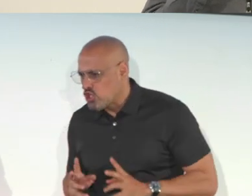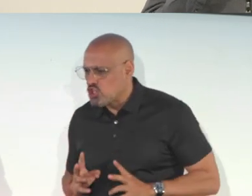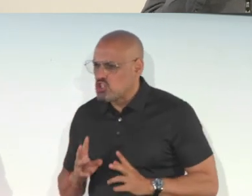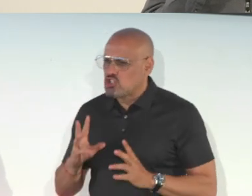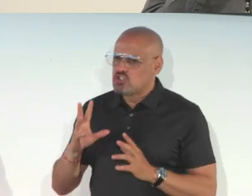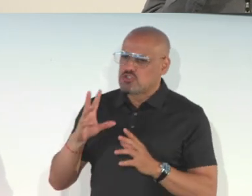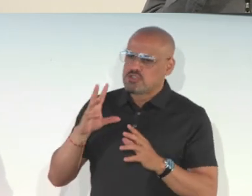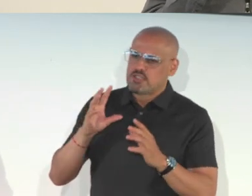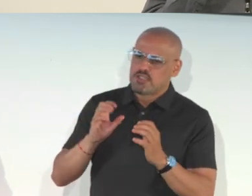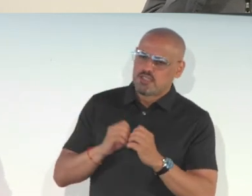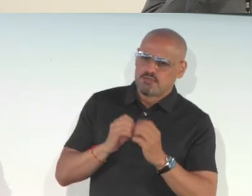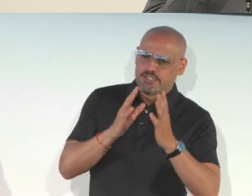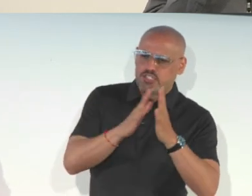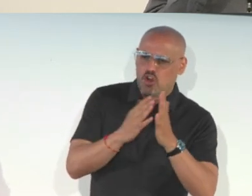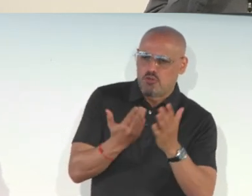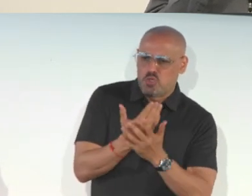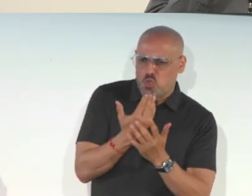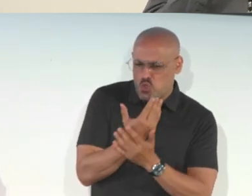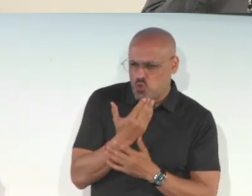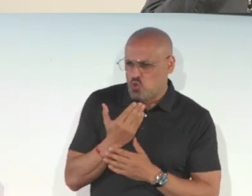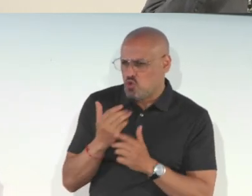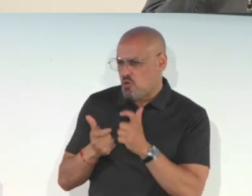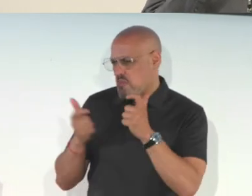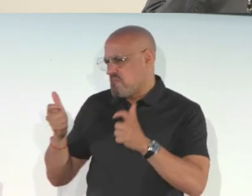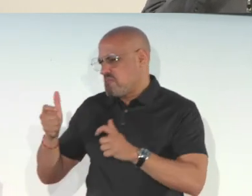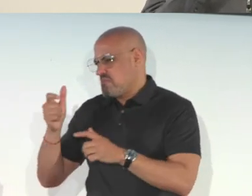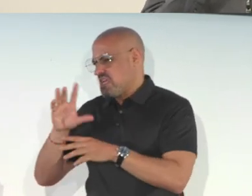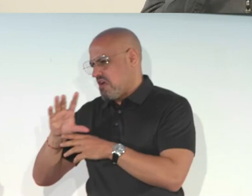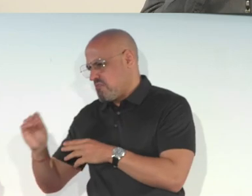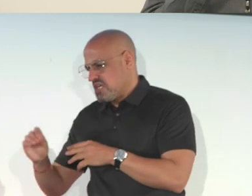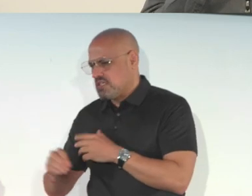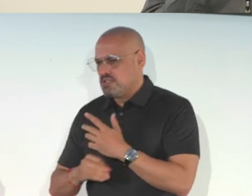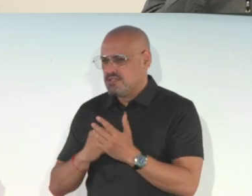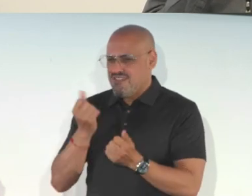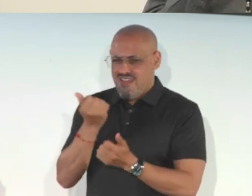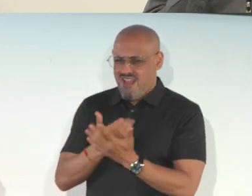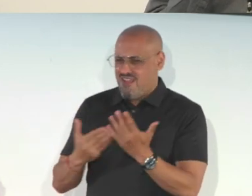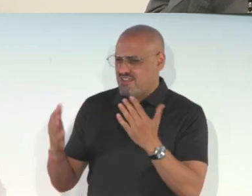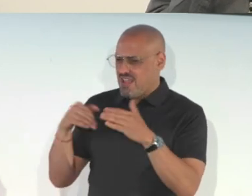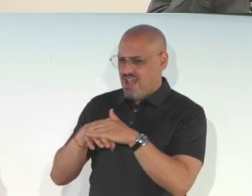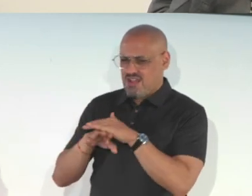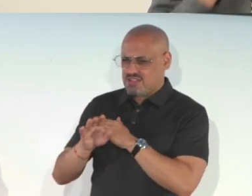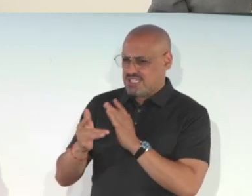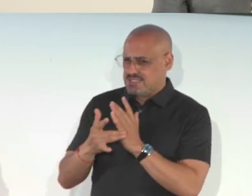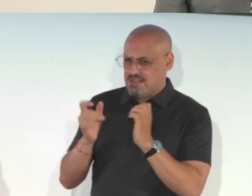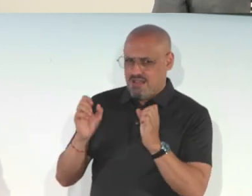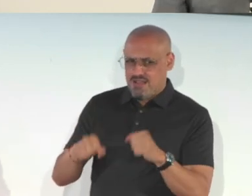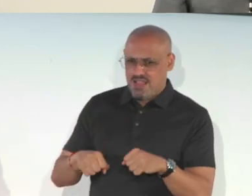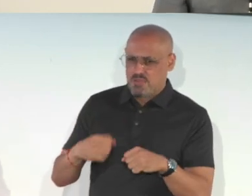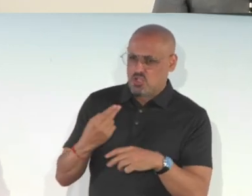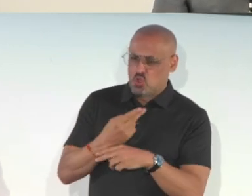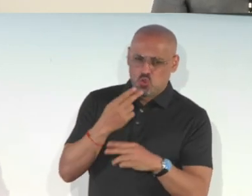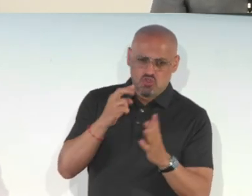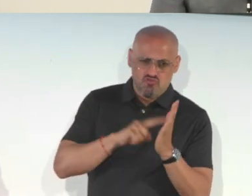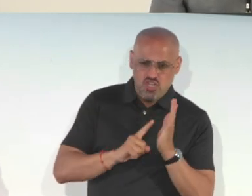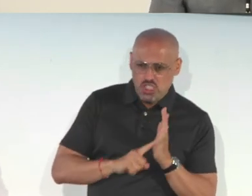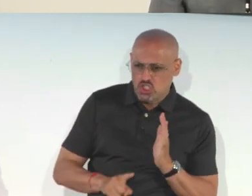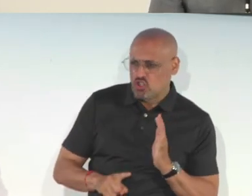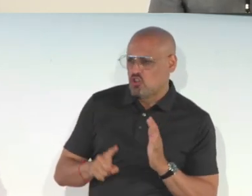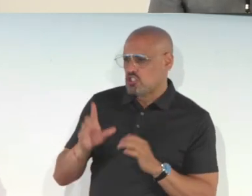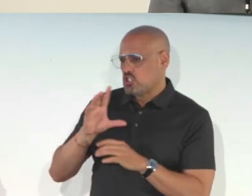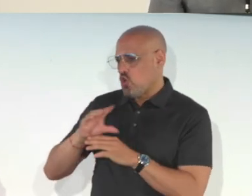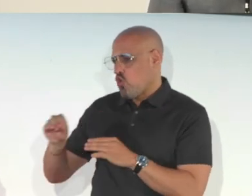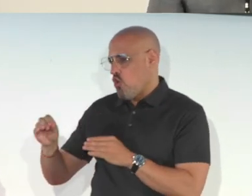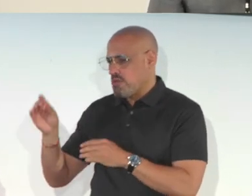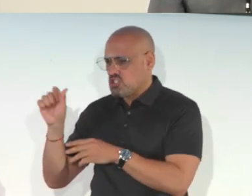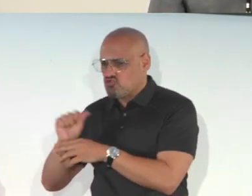startups, major players in the field. And we everything on access tech. It could be user research. It could be corporate